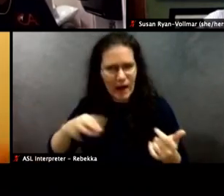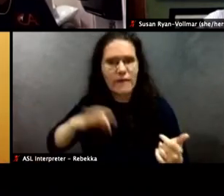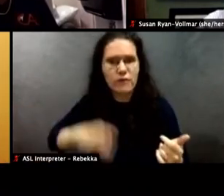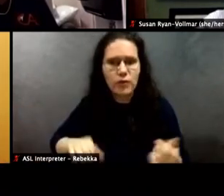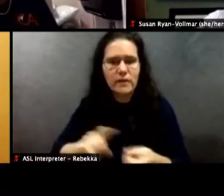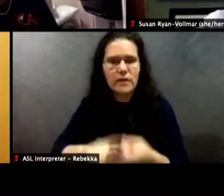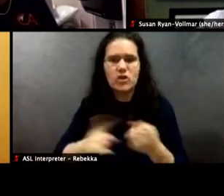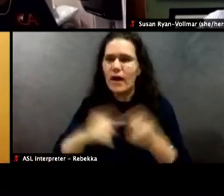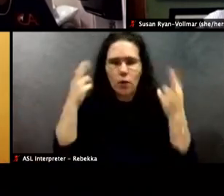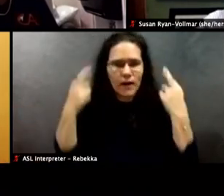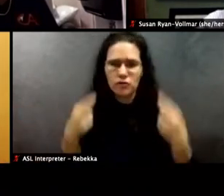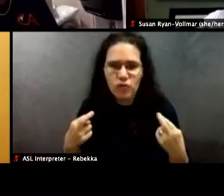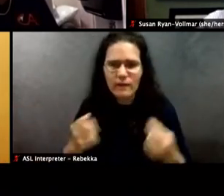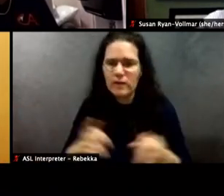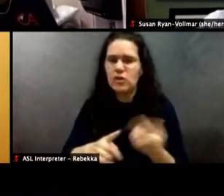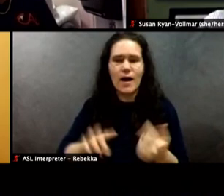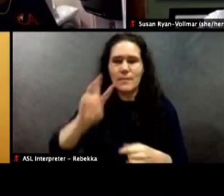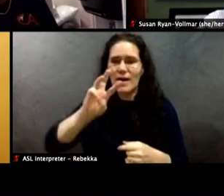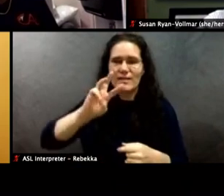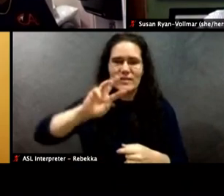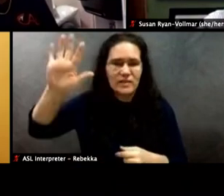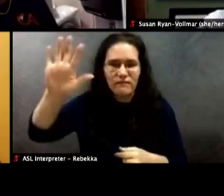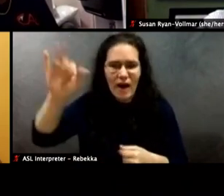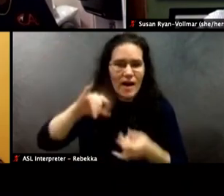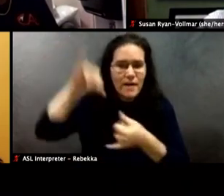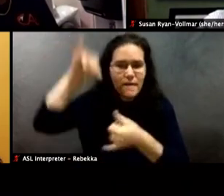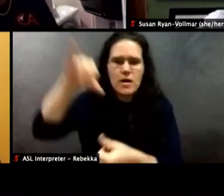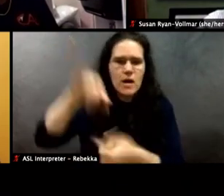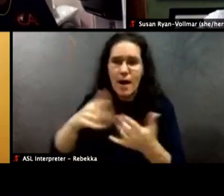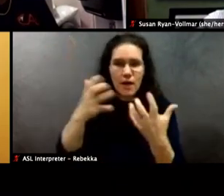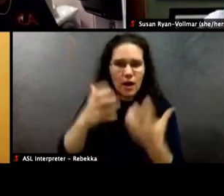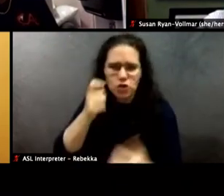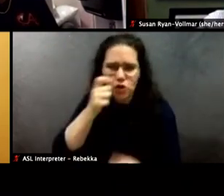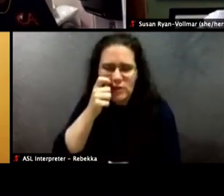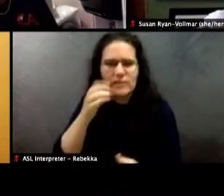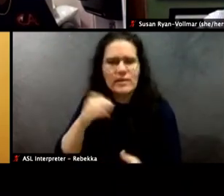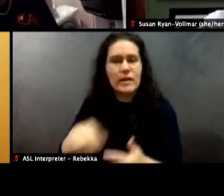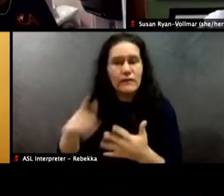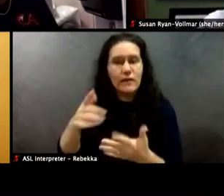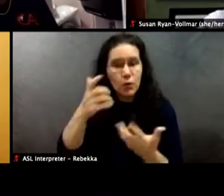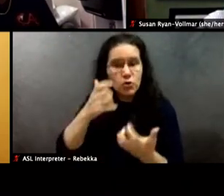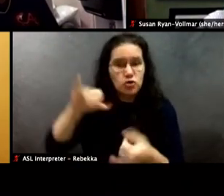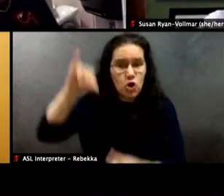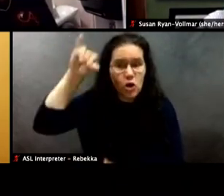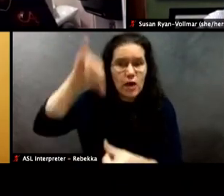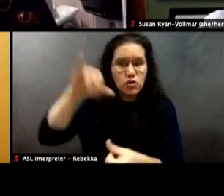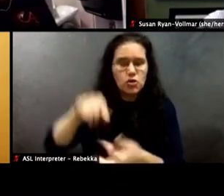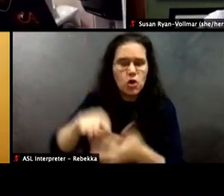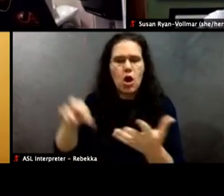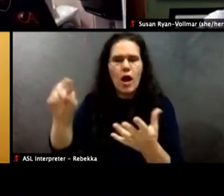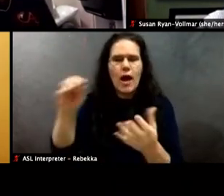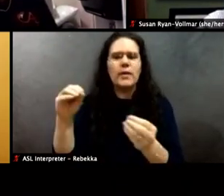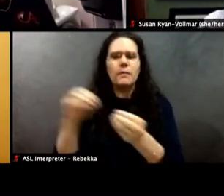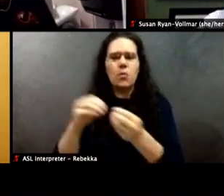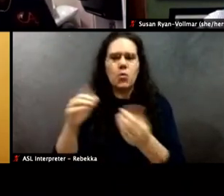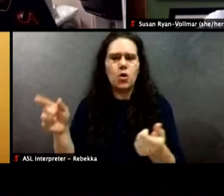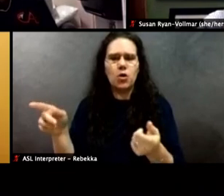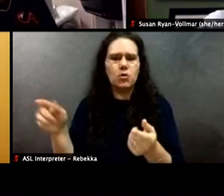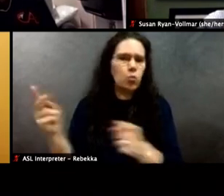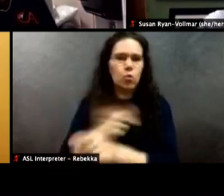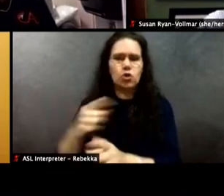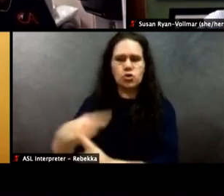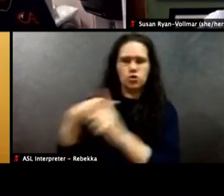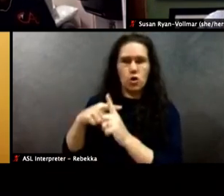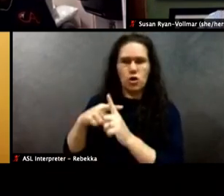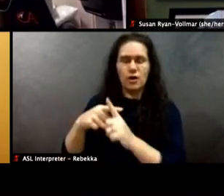I'm not dark skinned. You know, if I had one of those things, I would be even a greater target. But me being, you know, five foot eight and light-skinned, I've been